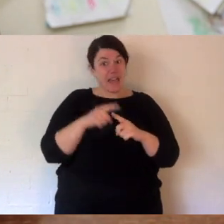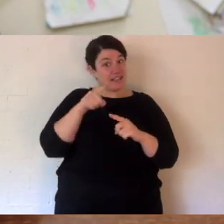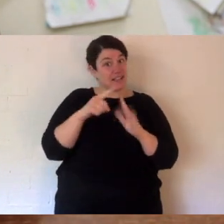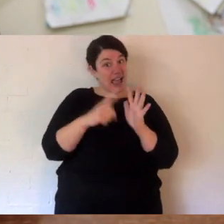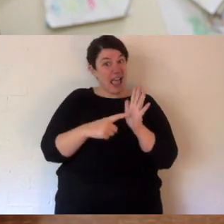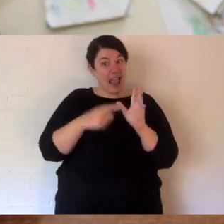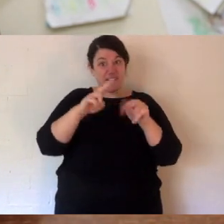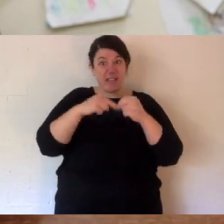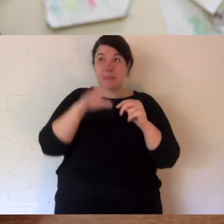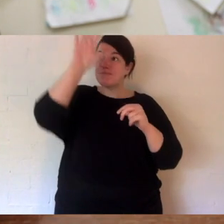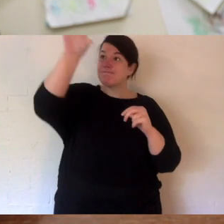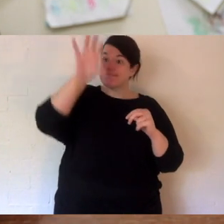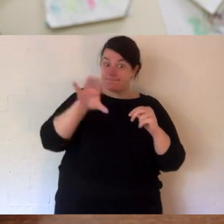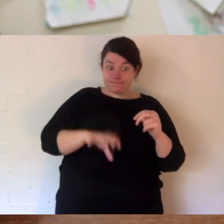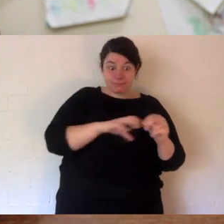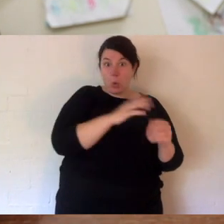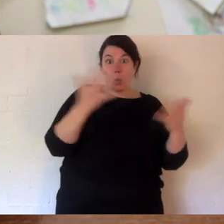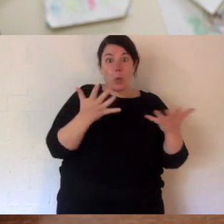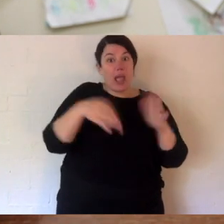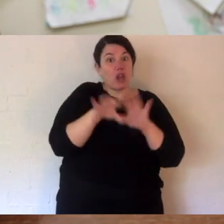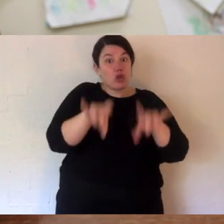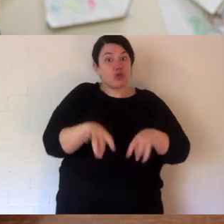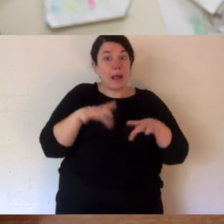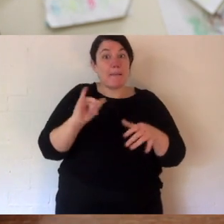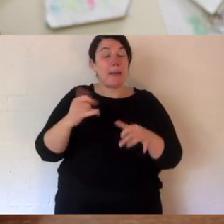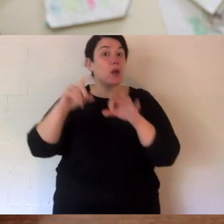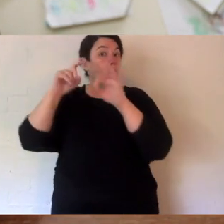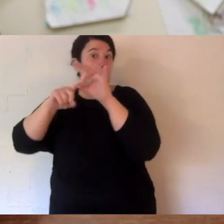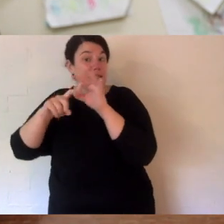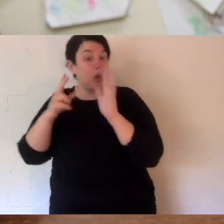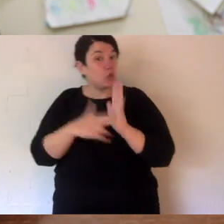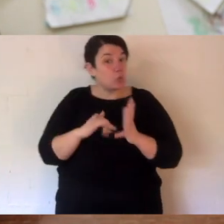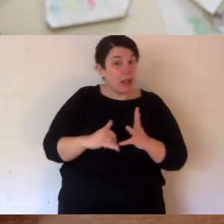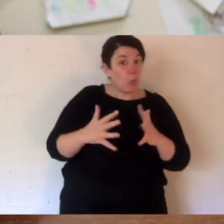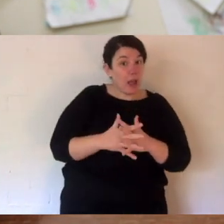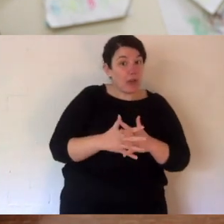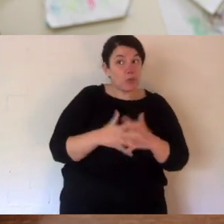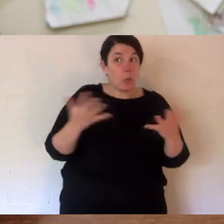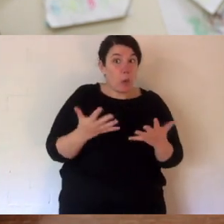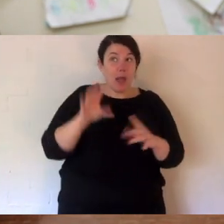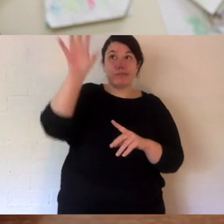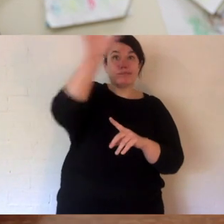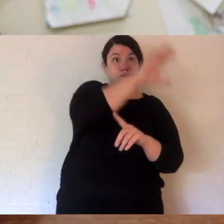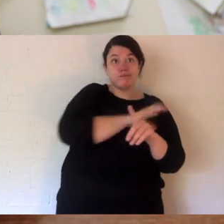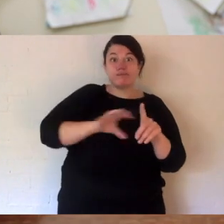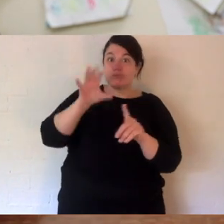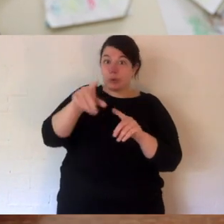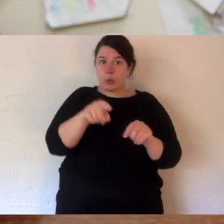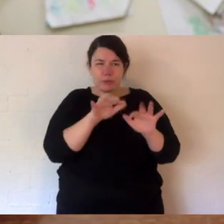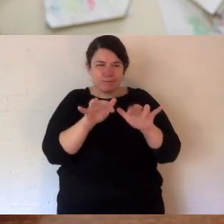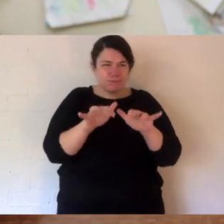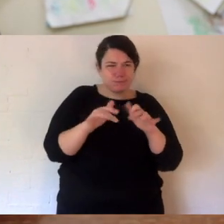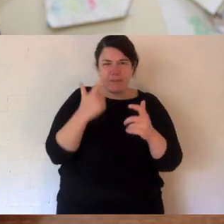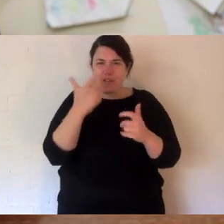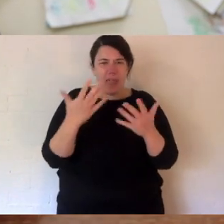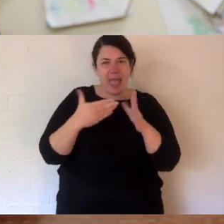do the betong live in? And if they live in multiple states, meaning Queensland and New South Wales, I want you to tell me that too. Hit